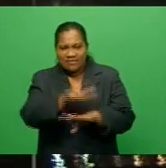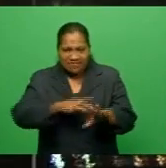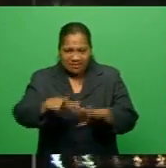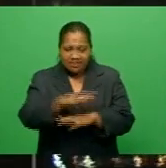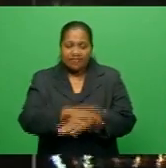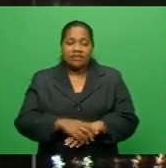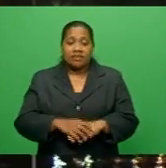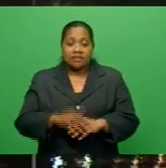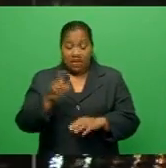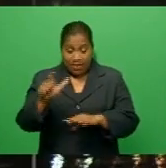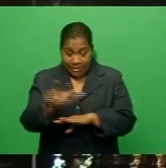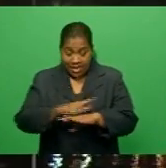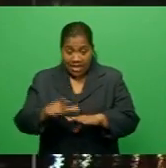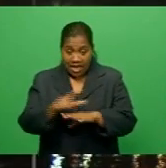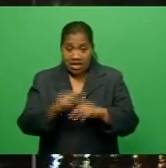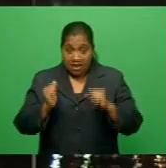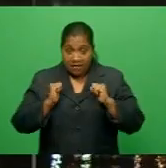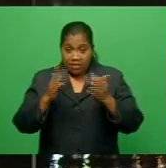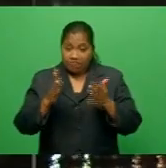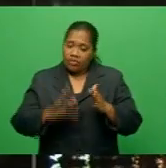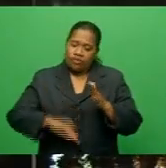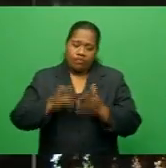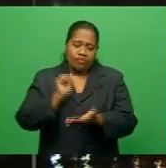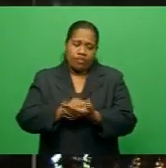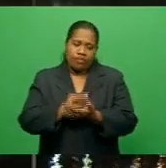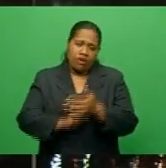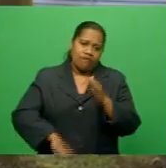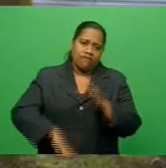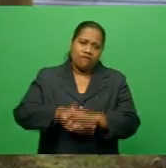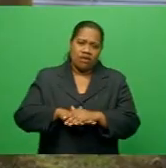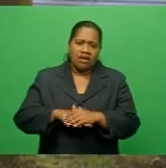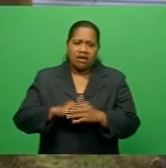be a full upgrade program, including proper utilities.